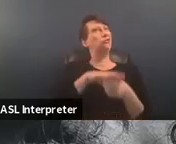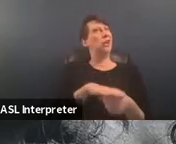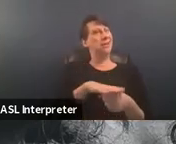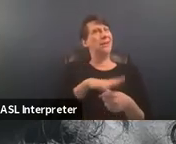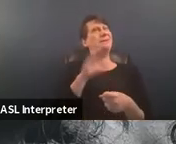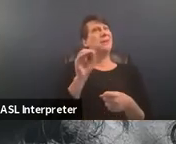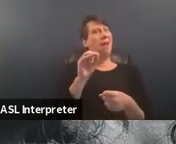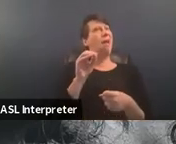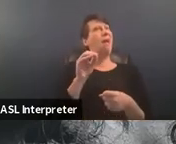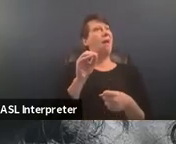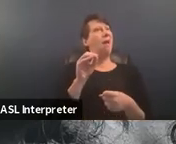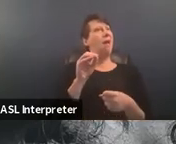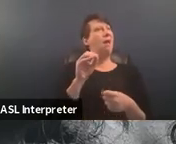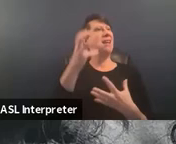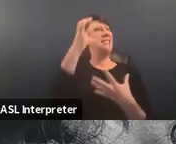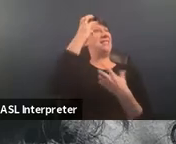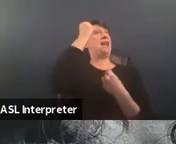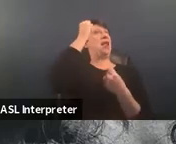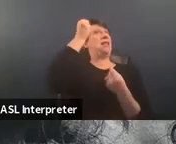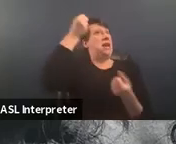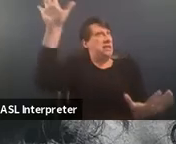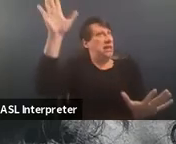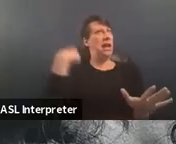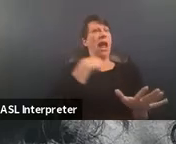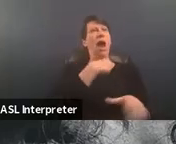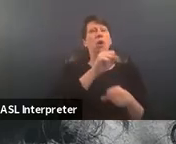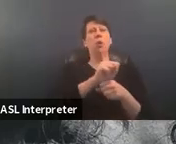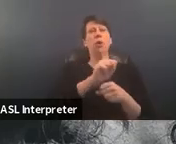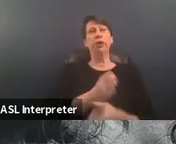our work uh next slide please